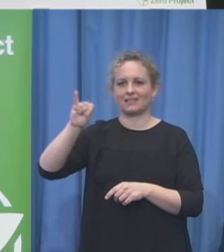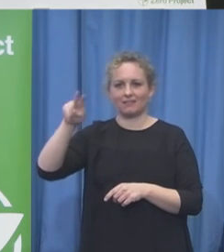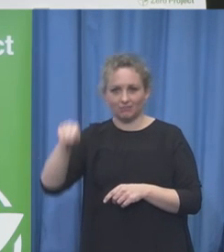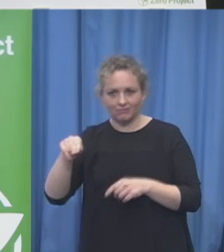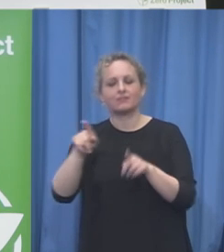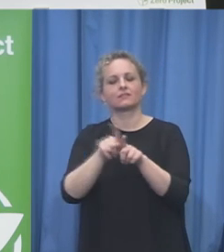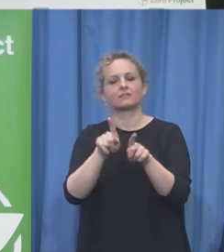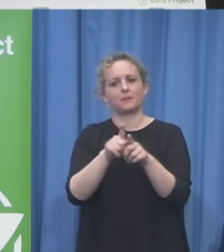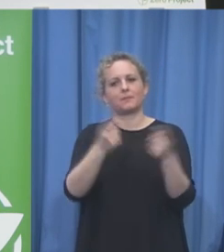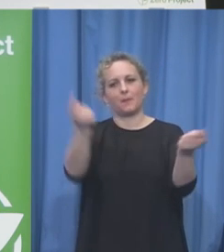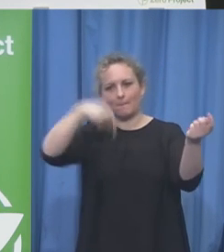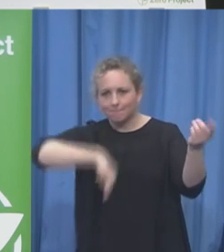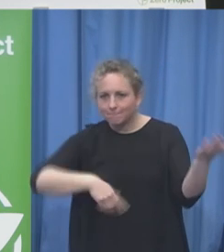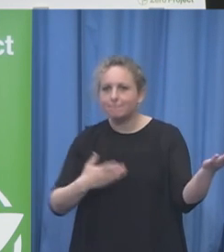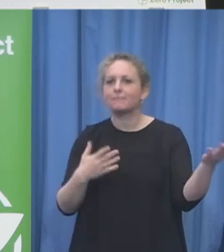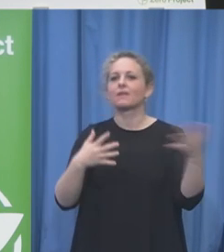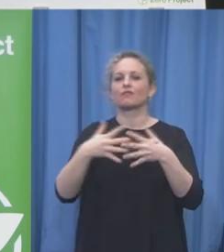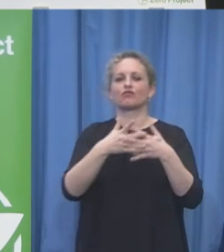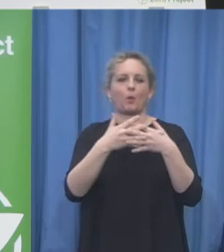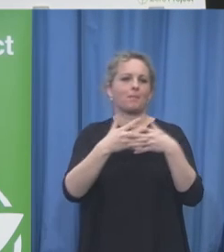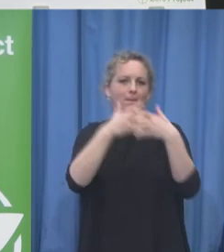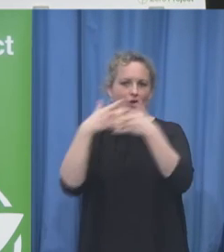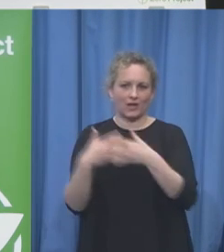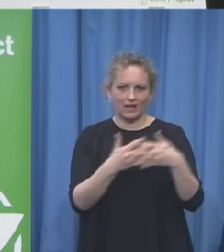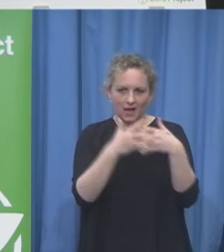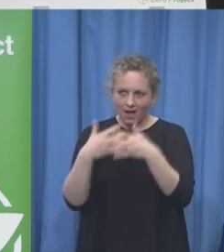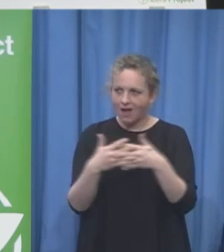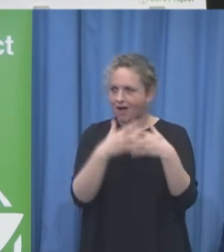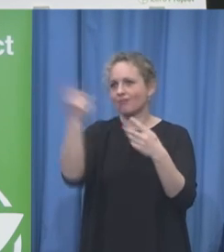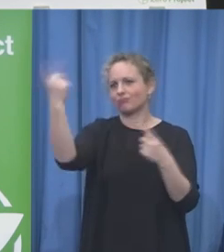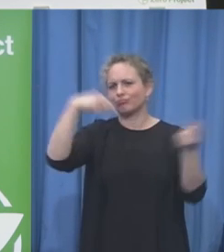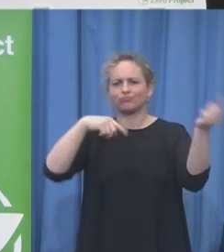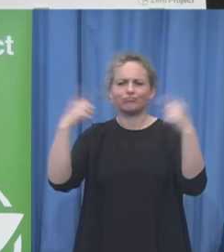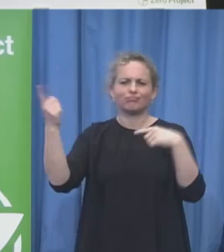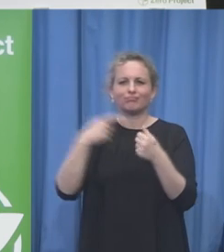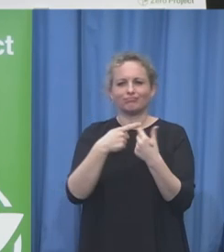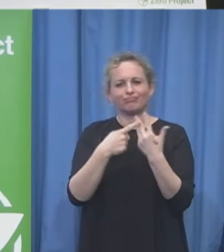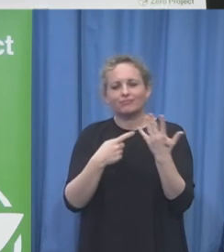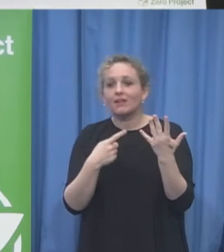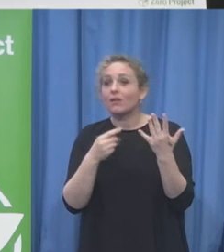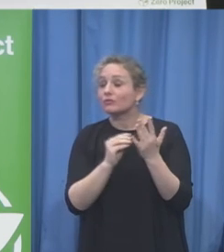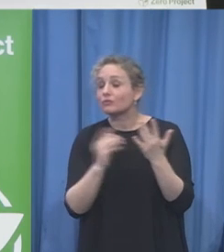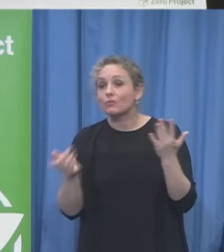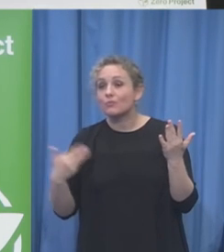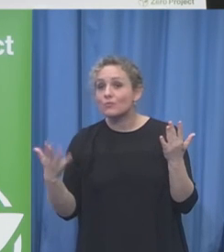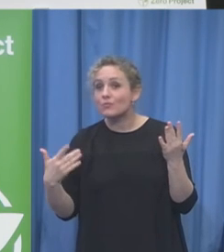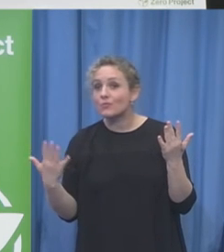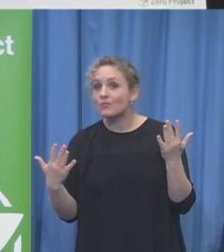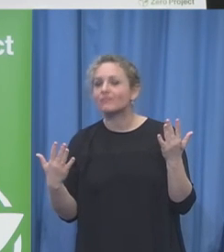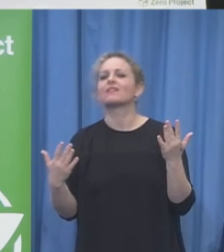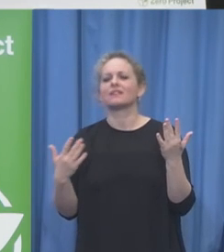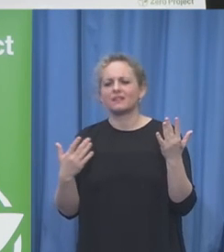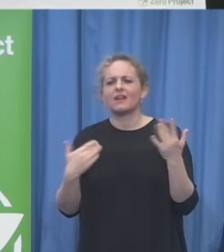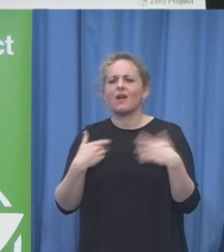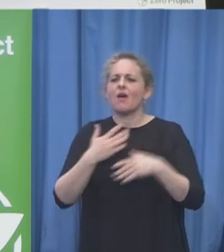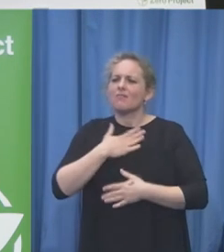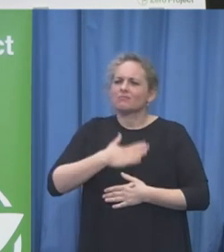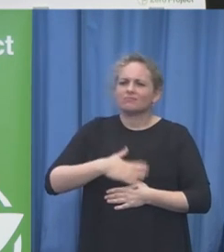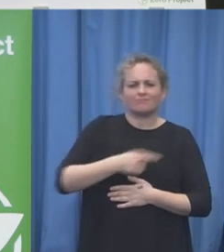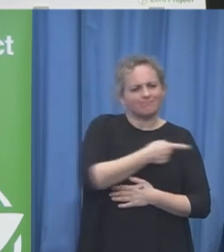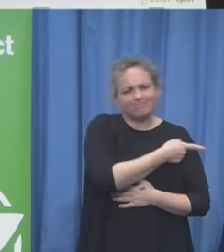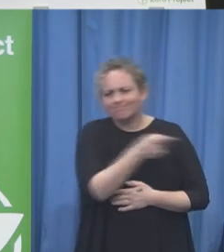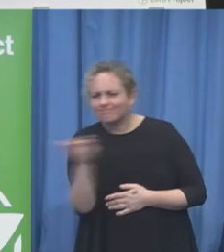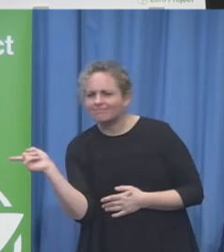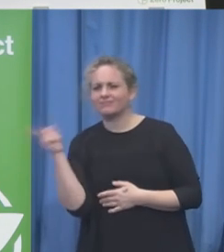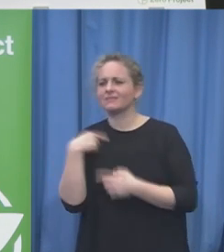States I would like to say a special welcome to all representatives of those who